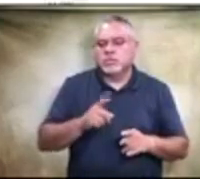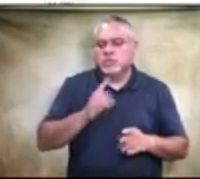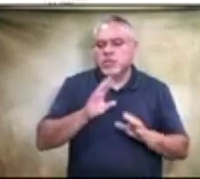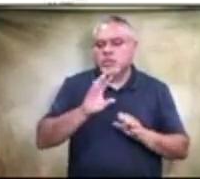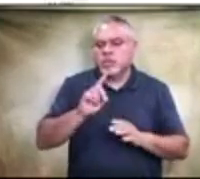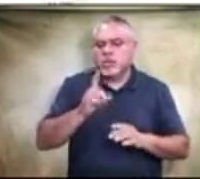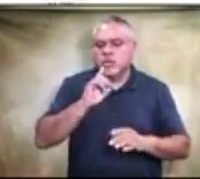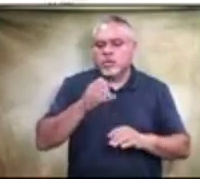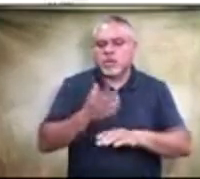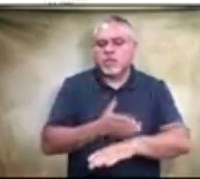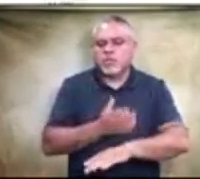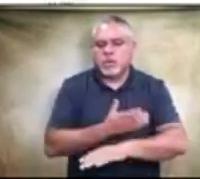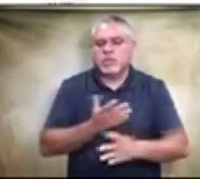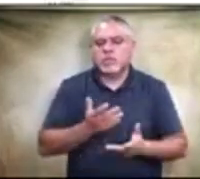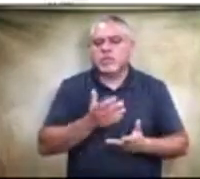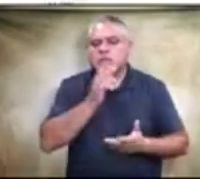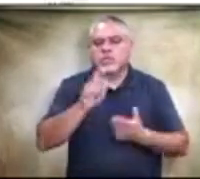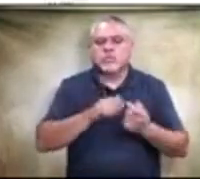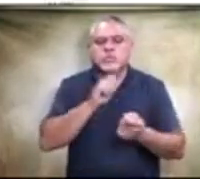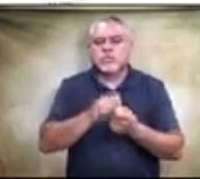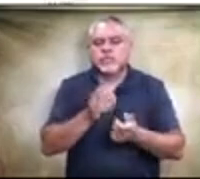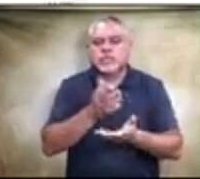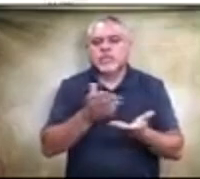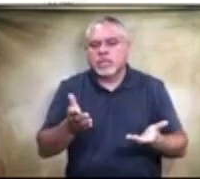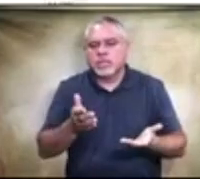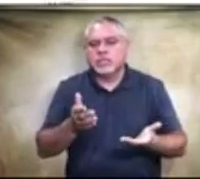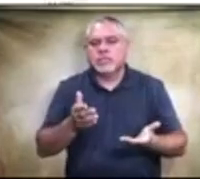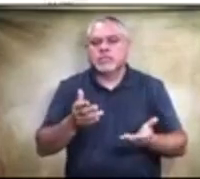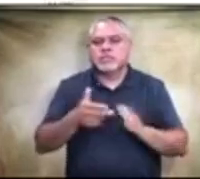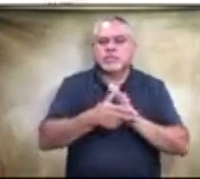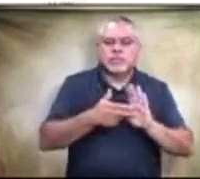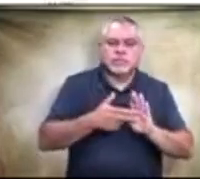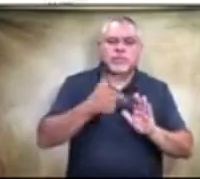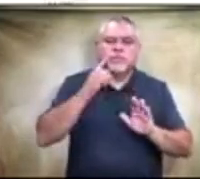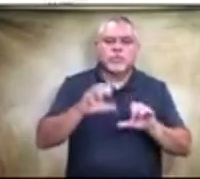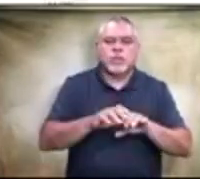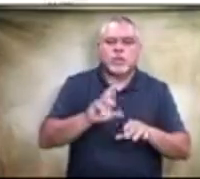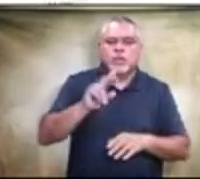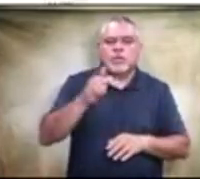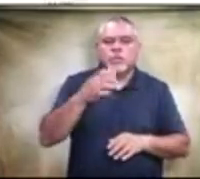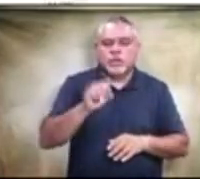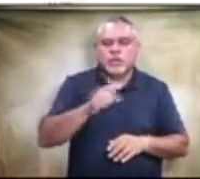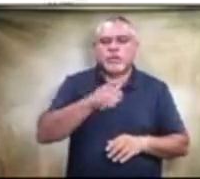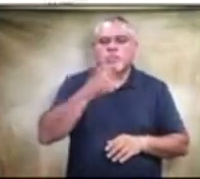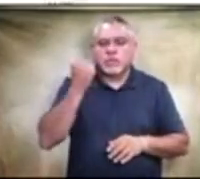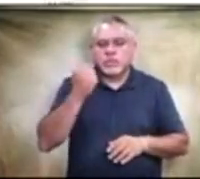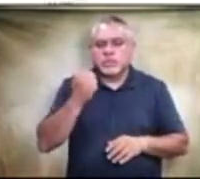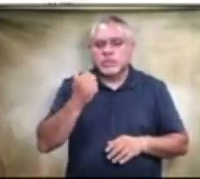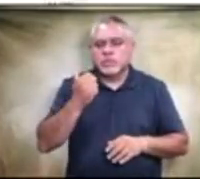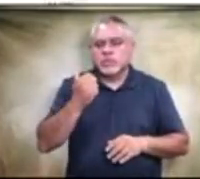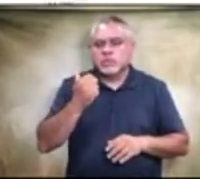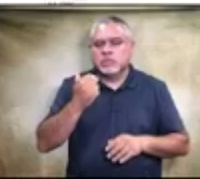So there wasn't specific things earmarked for plumbing upgrades because there are assessments that we will be doing or